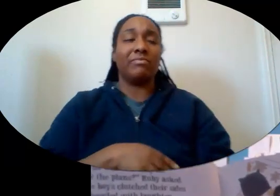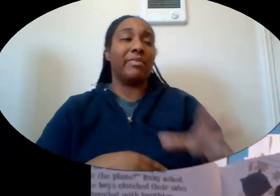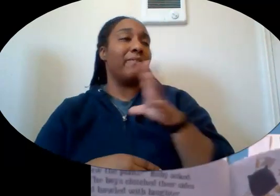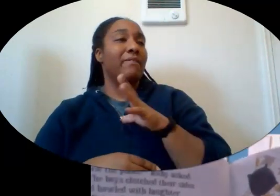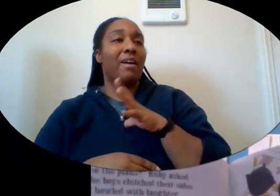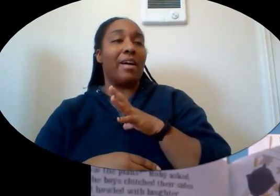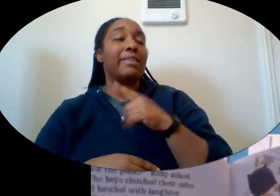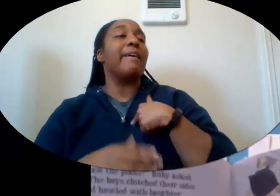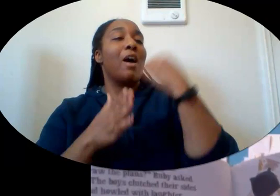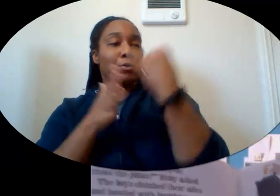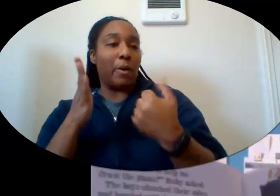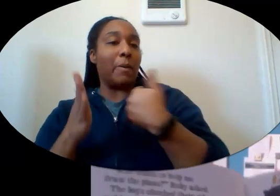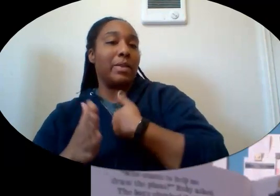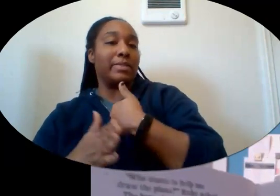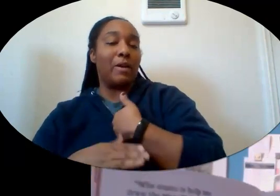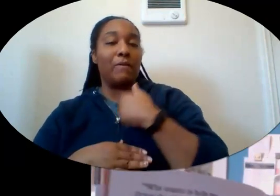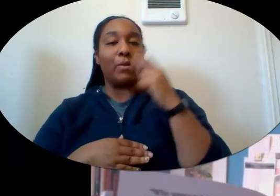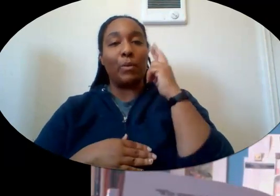Ruby. I'll draw them myself.